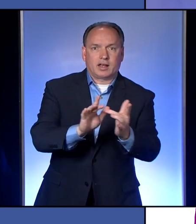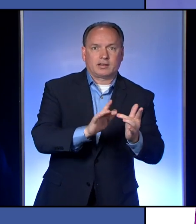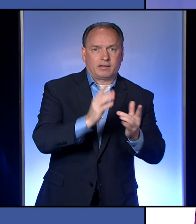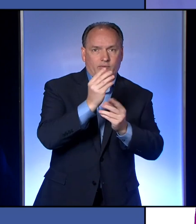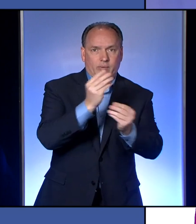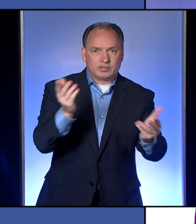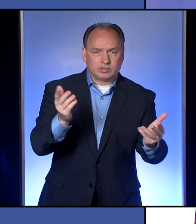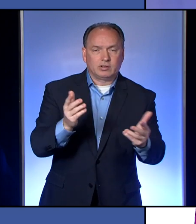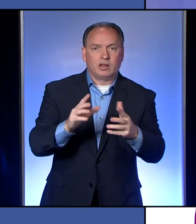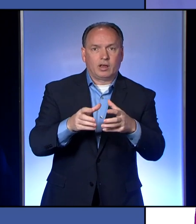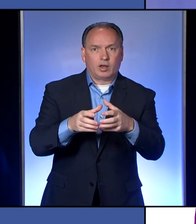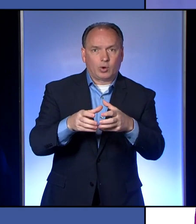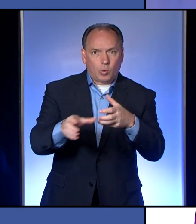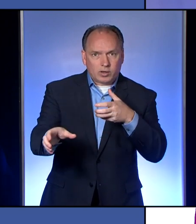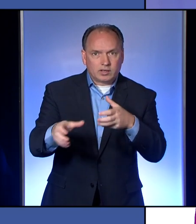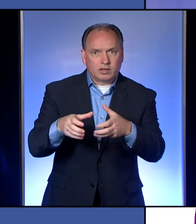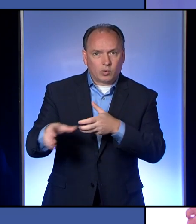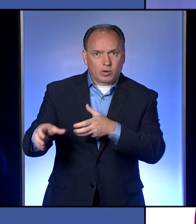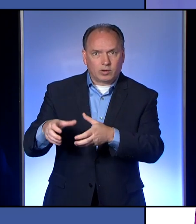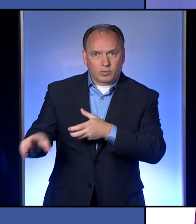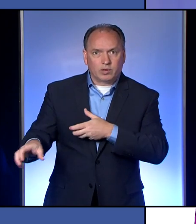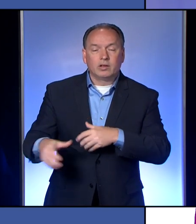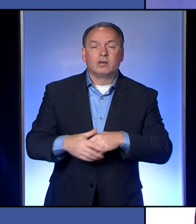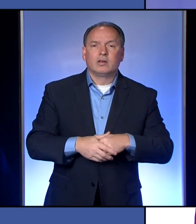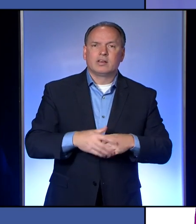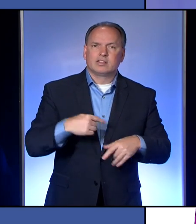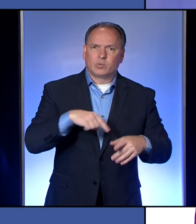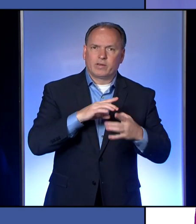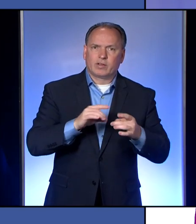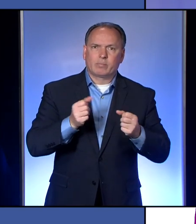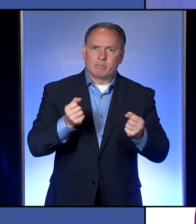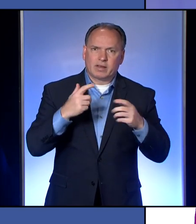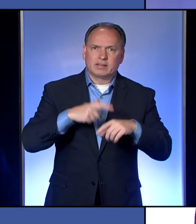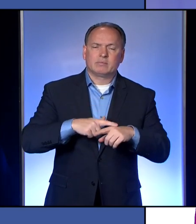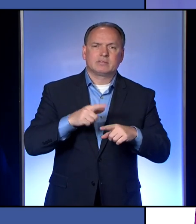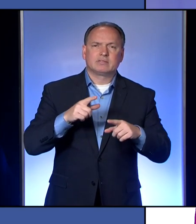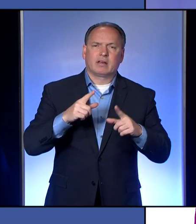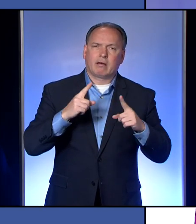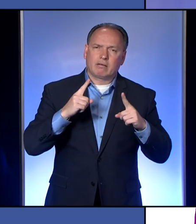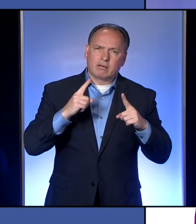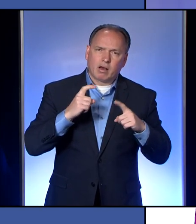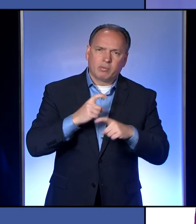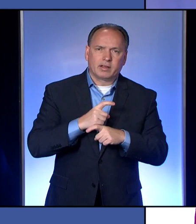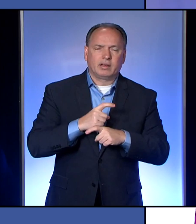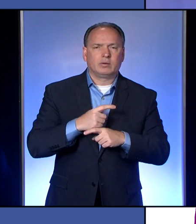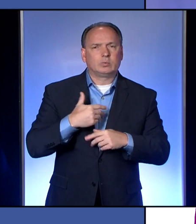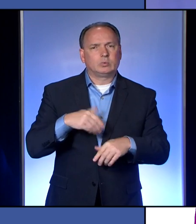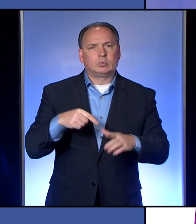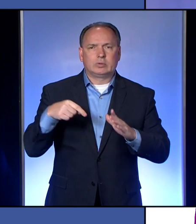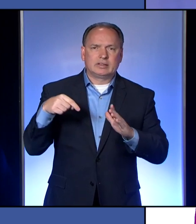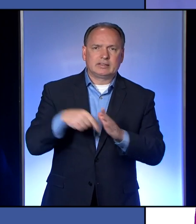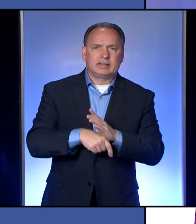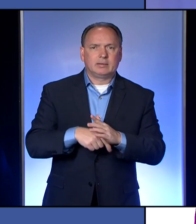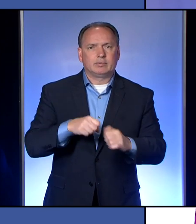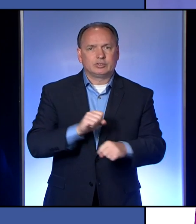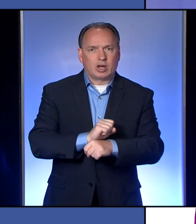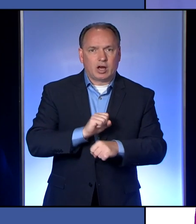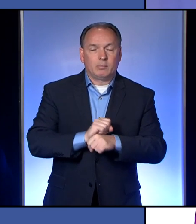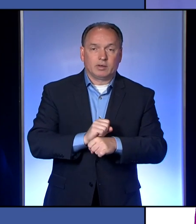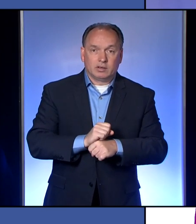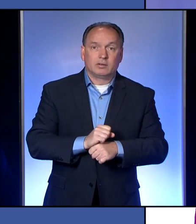quarantined. So, as we've talked many times, it's a very complicated and intense job,